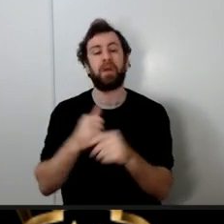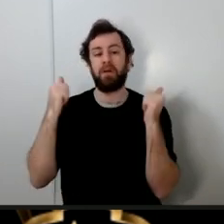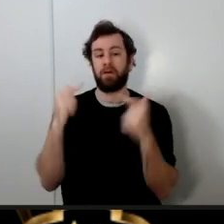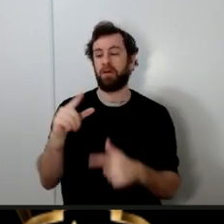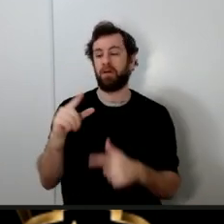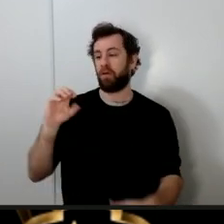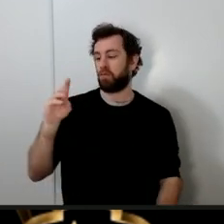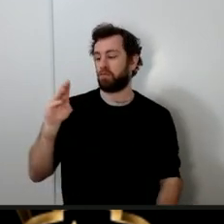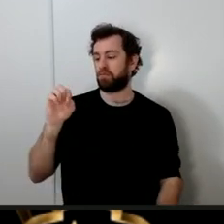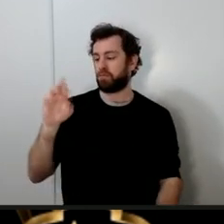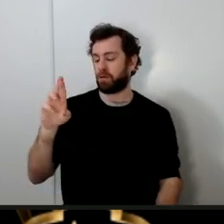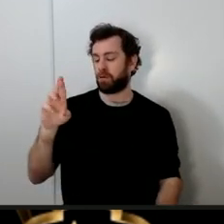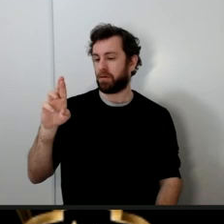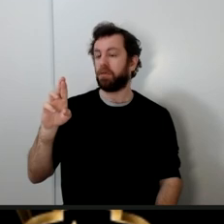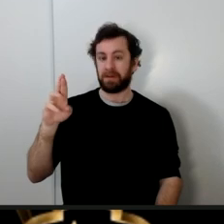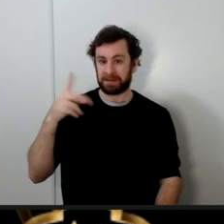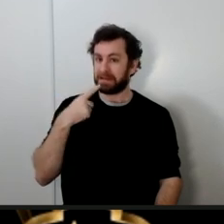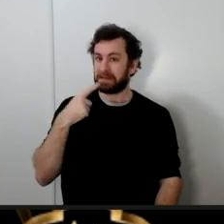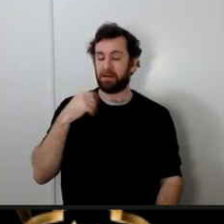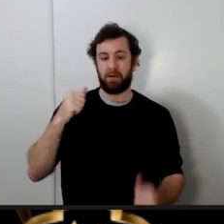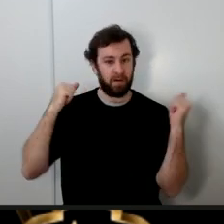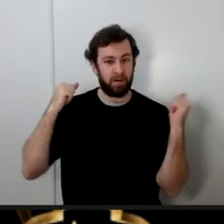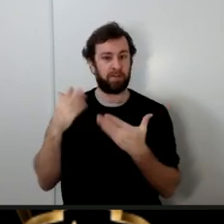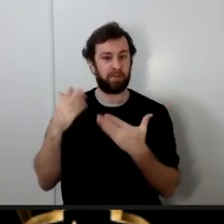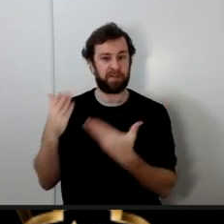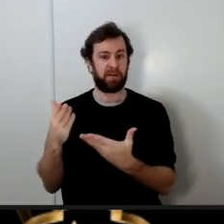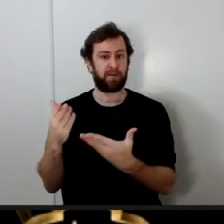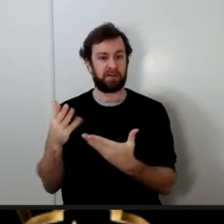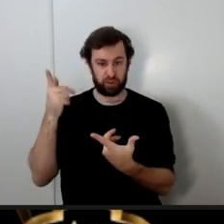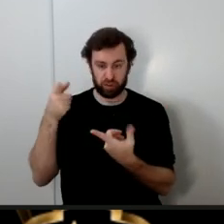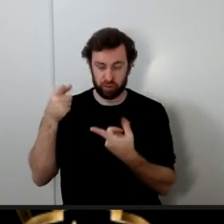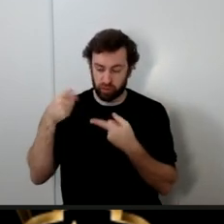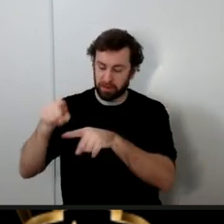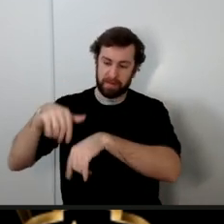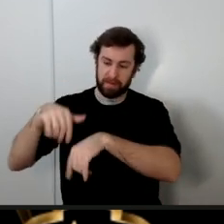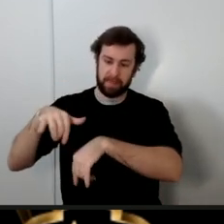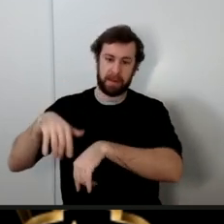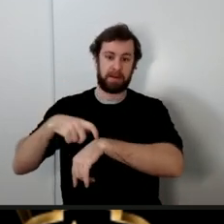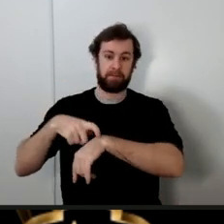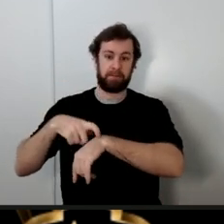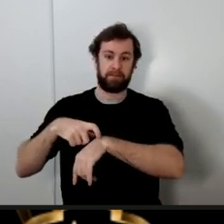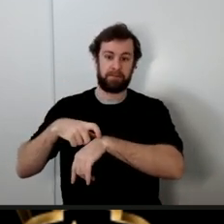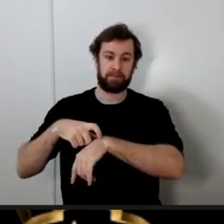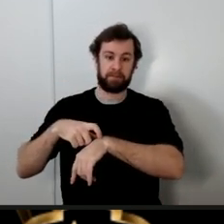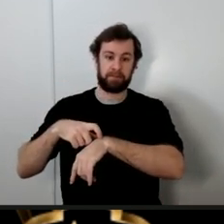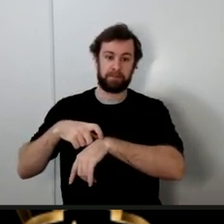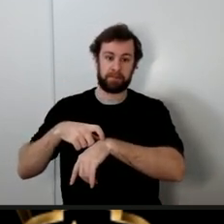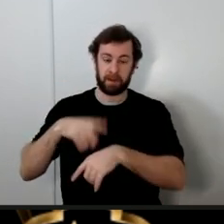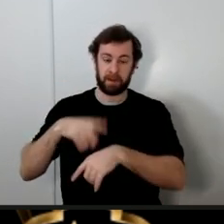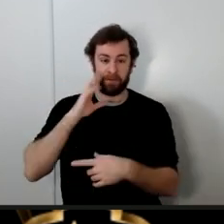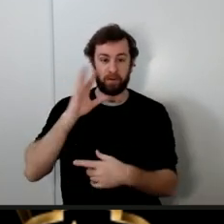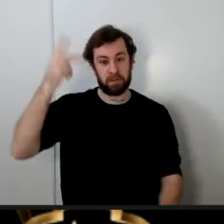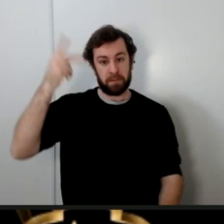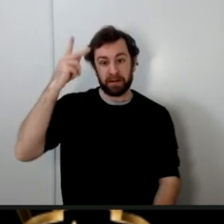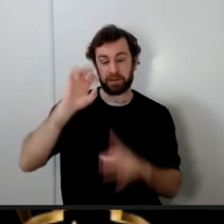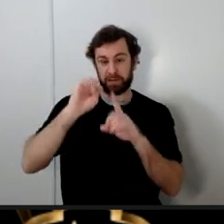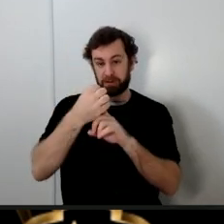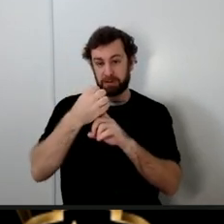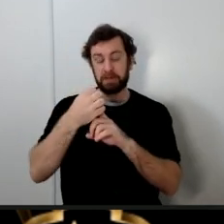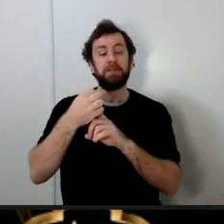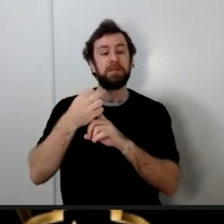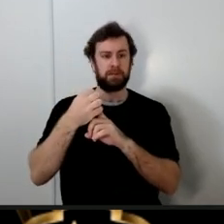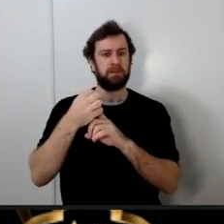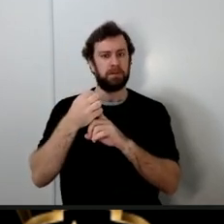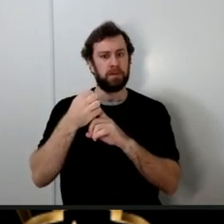was there at the scene when the incident happened now for Umar ibn al-Khattab the political circumstances were very crucial